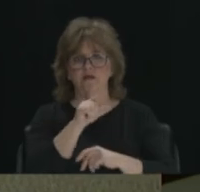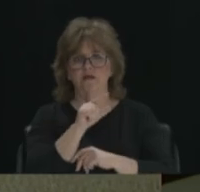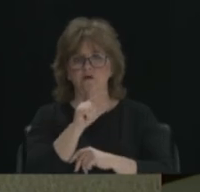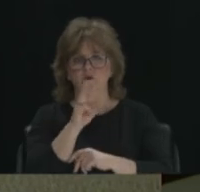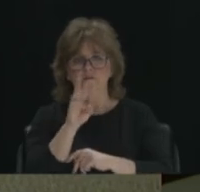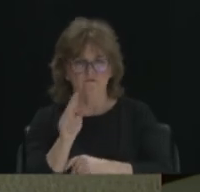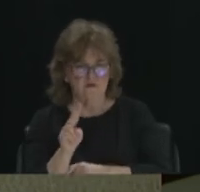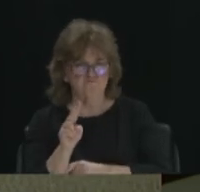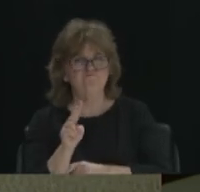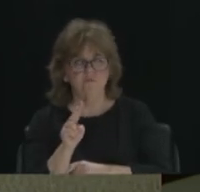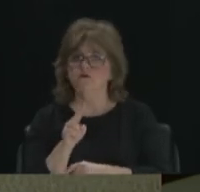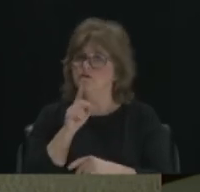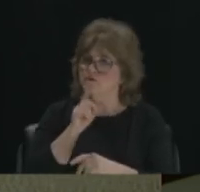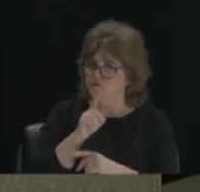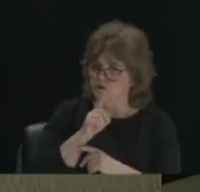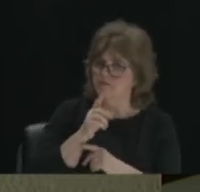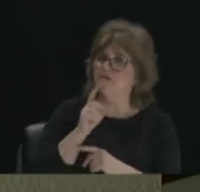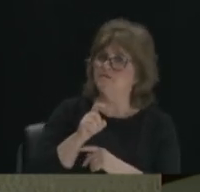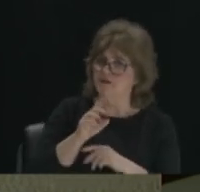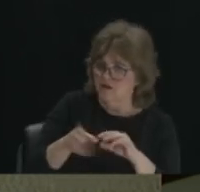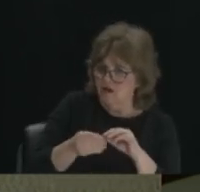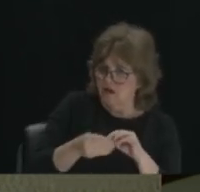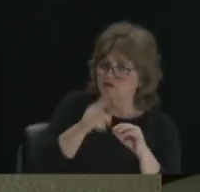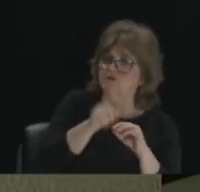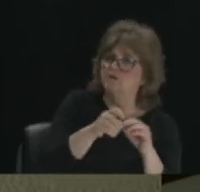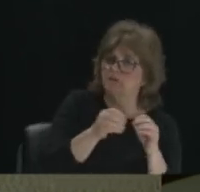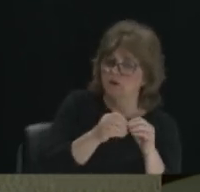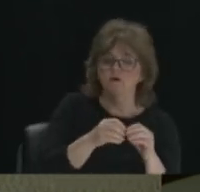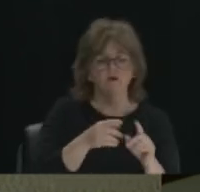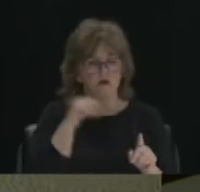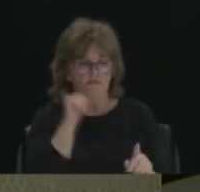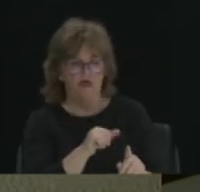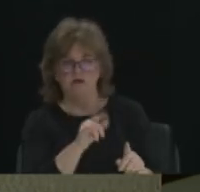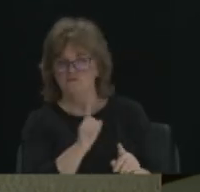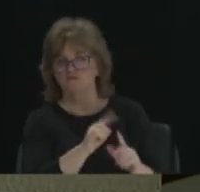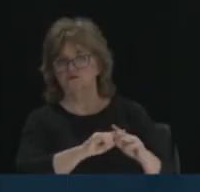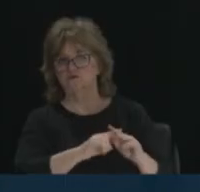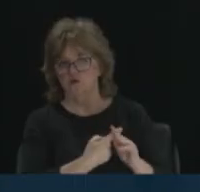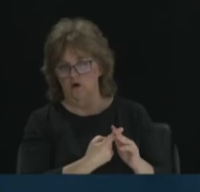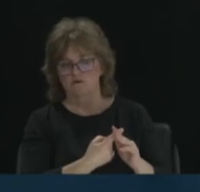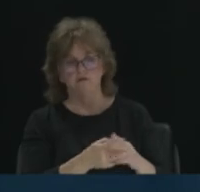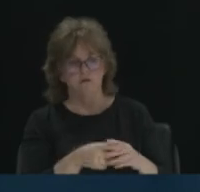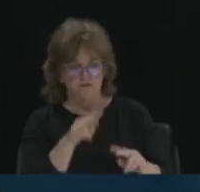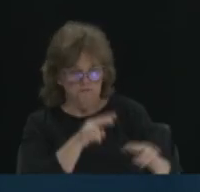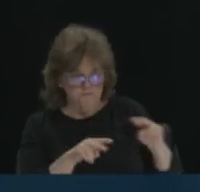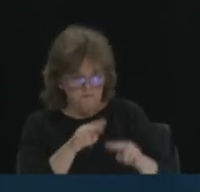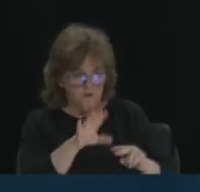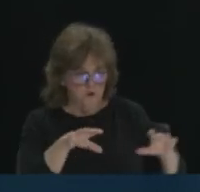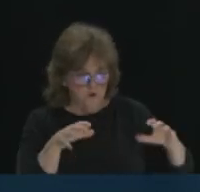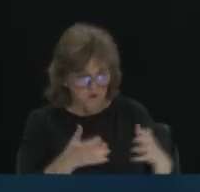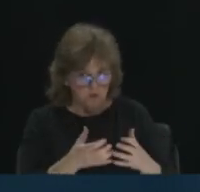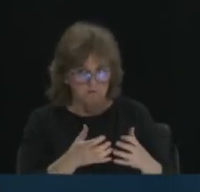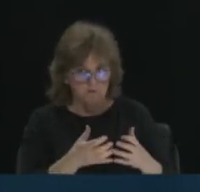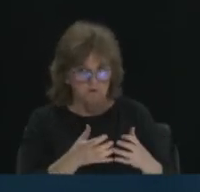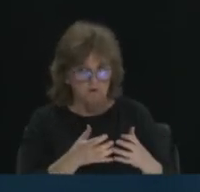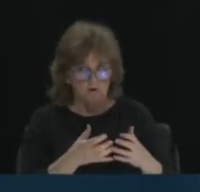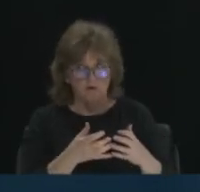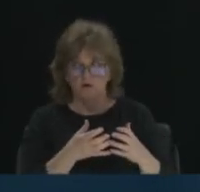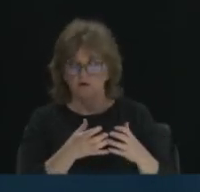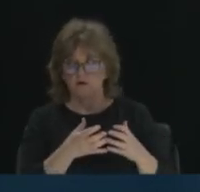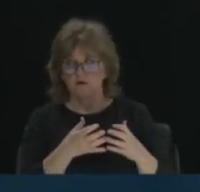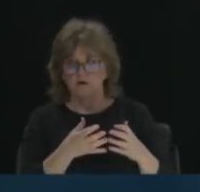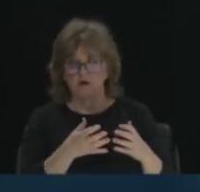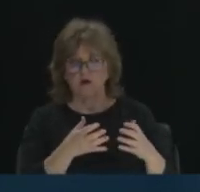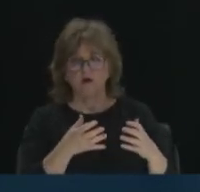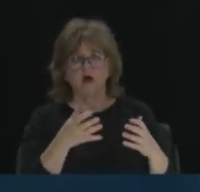probably there's room for more. Okay. So I would say start there. know, start to look within yourself to say within your own organization